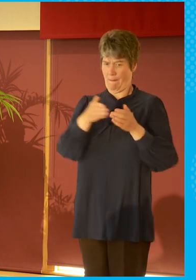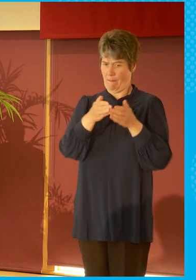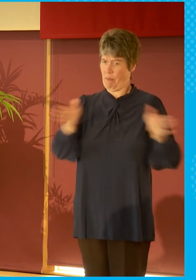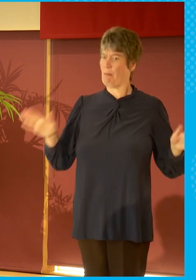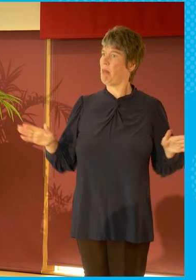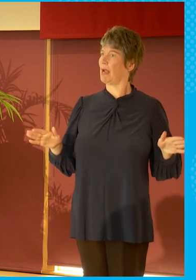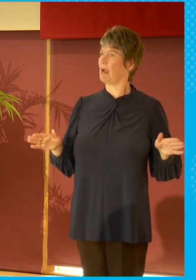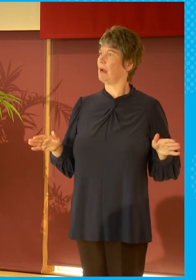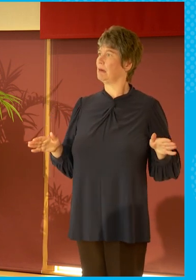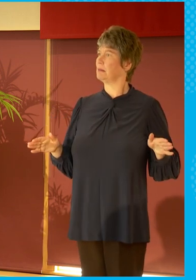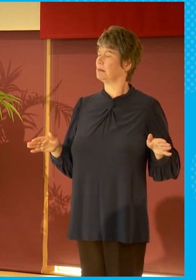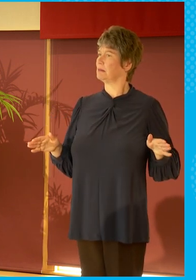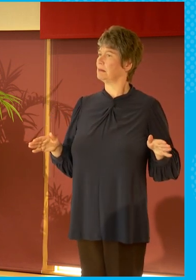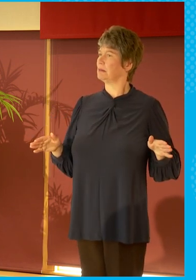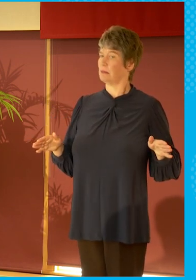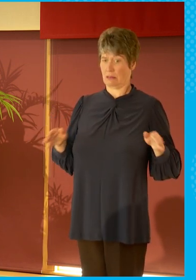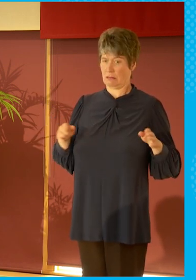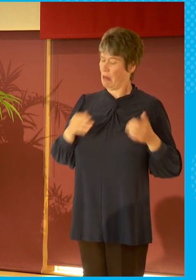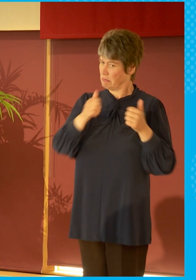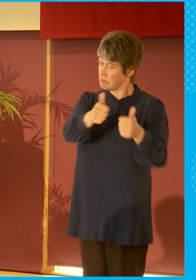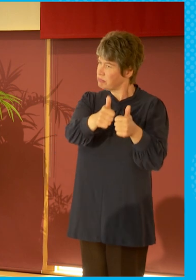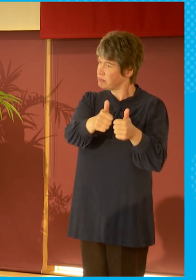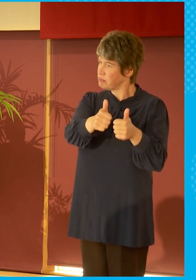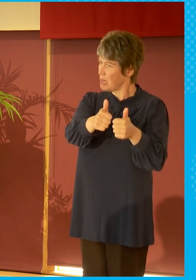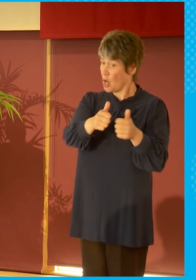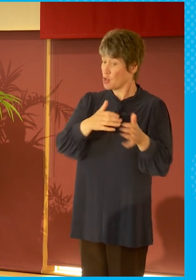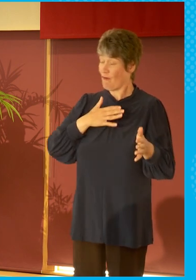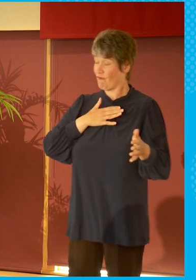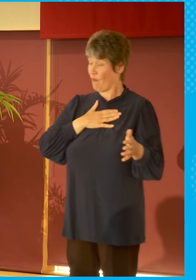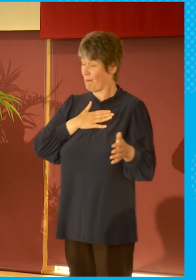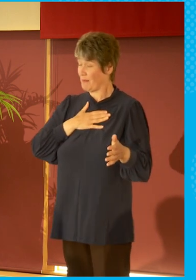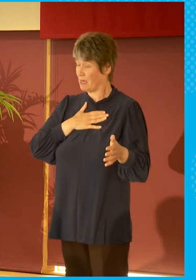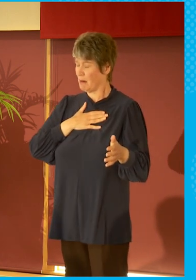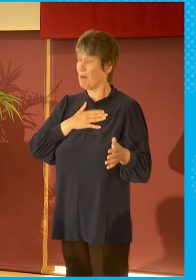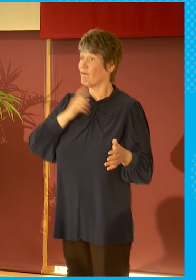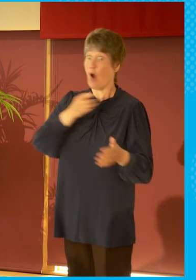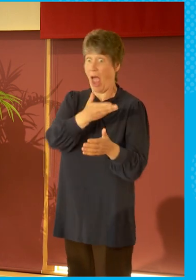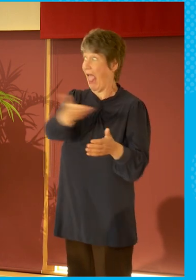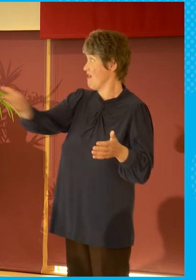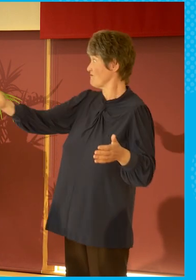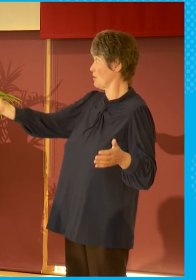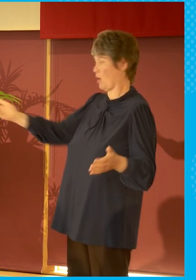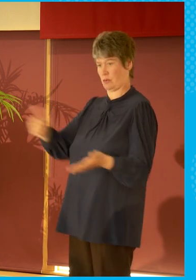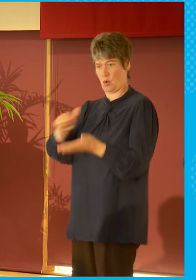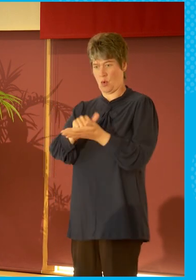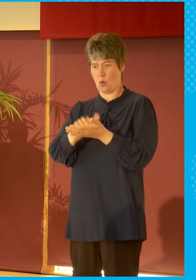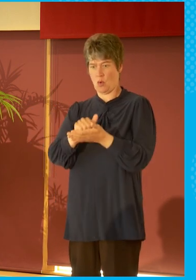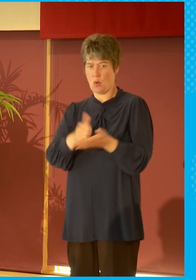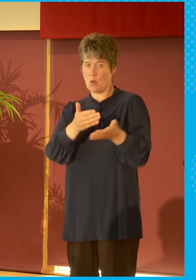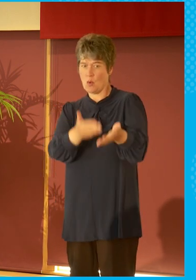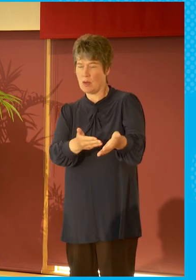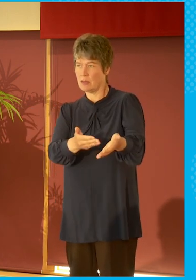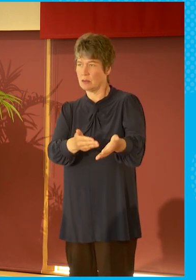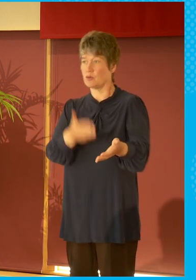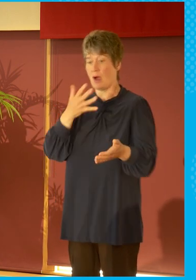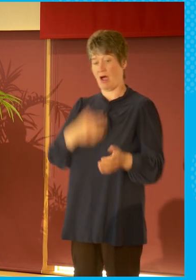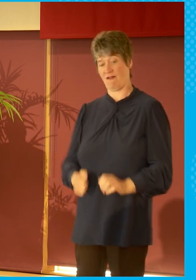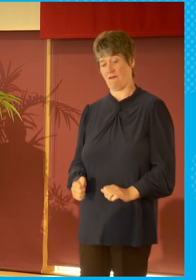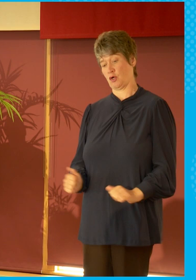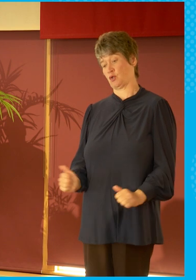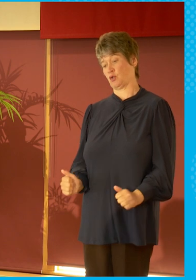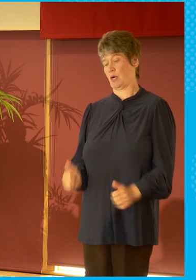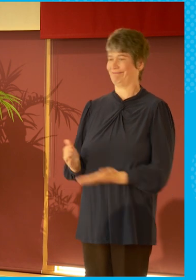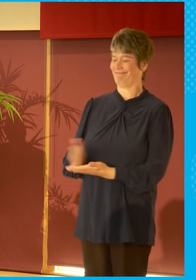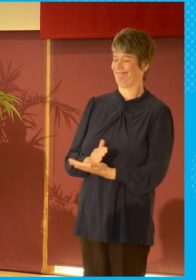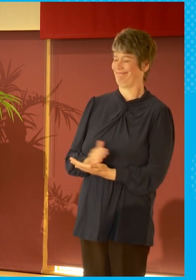not just for me, but they're for us. So there's a big, big dilemma in